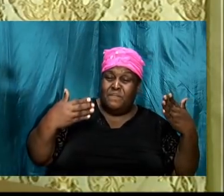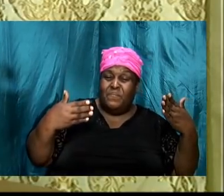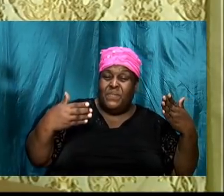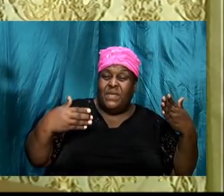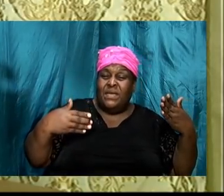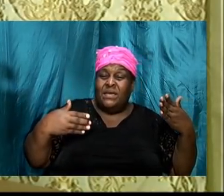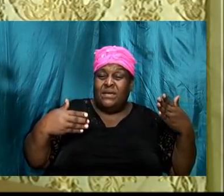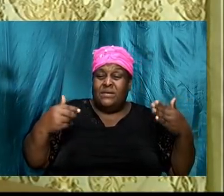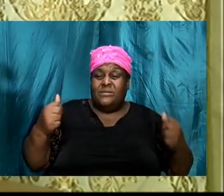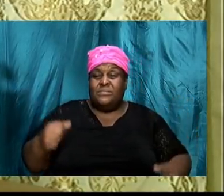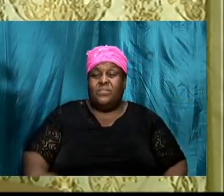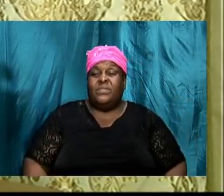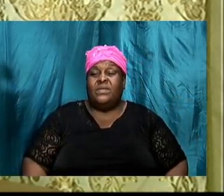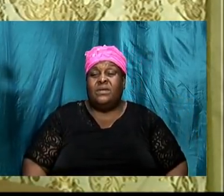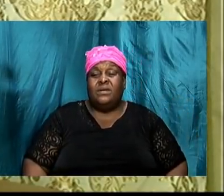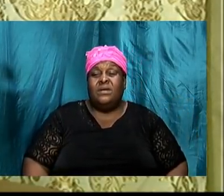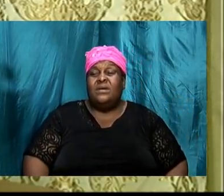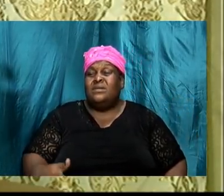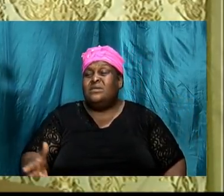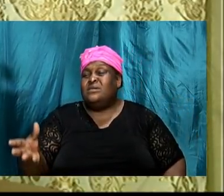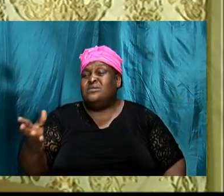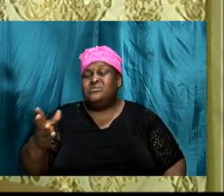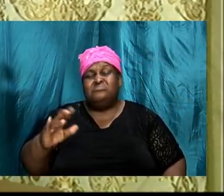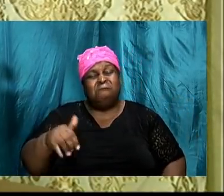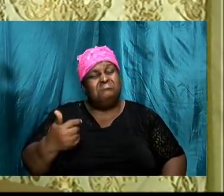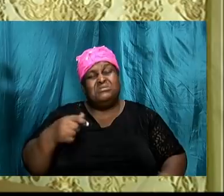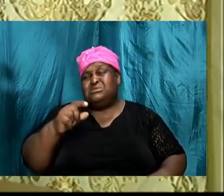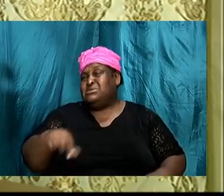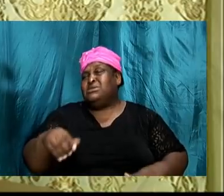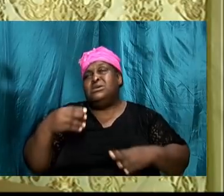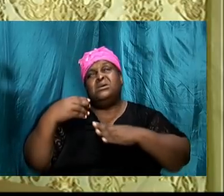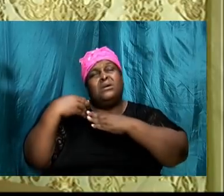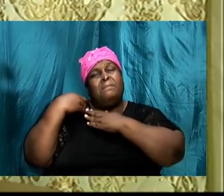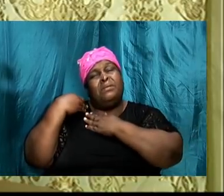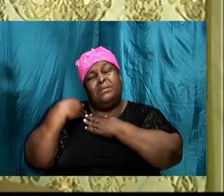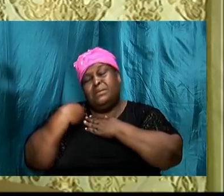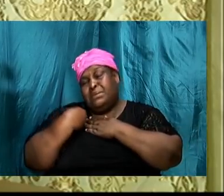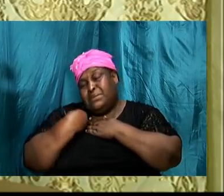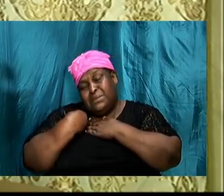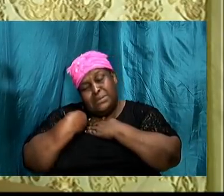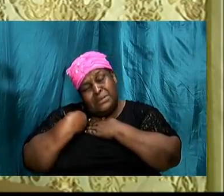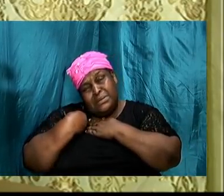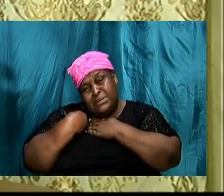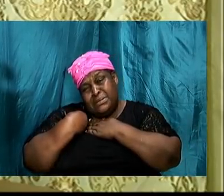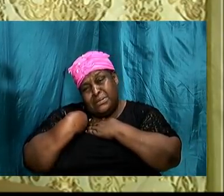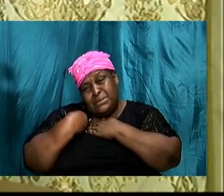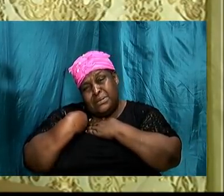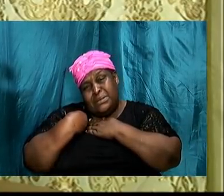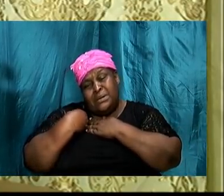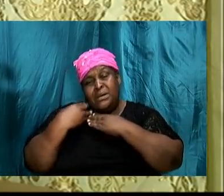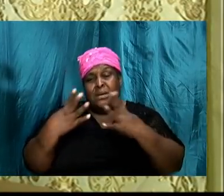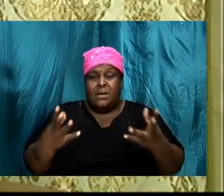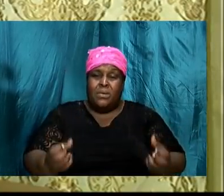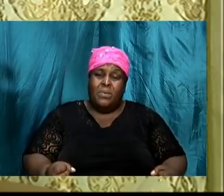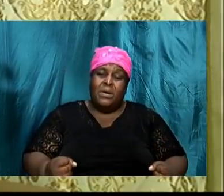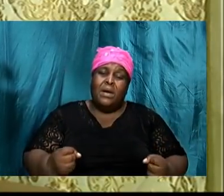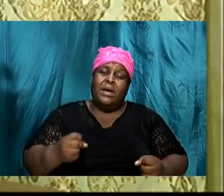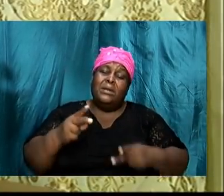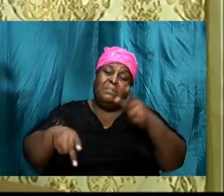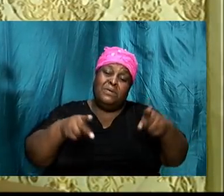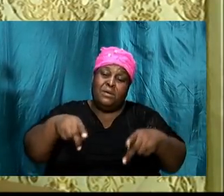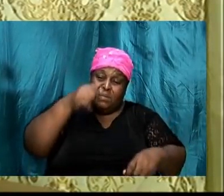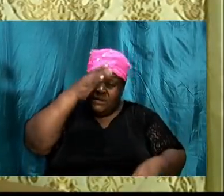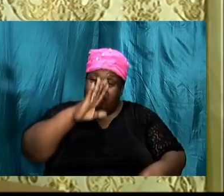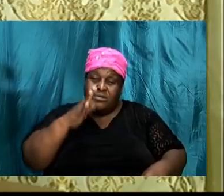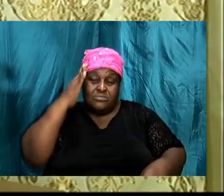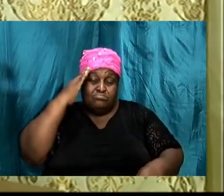that there is just this burden, hallelujah, and I want the saints of God to know